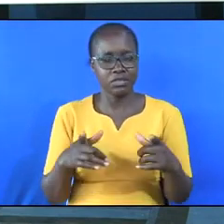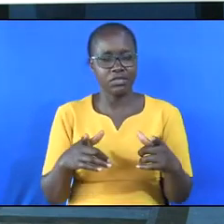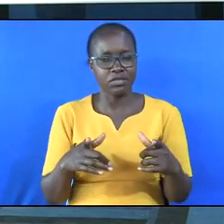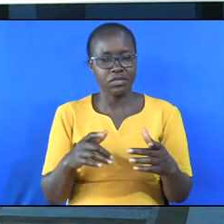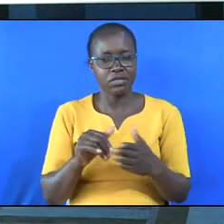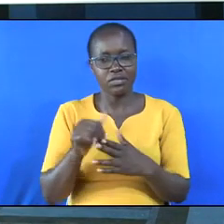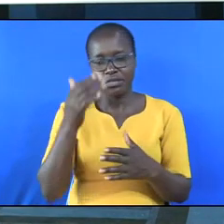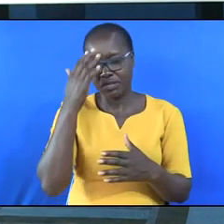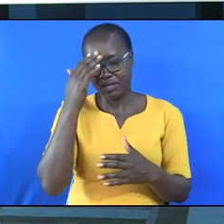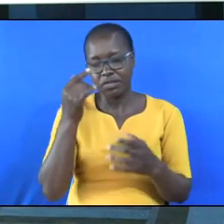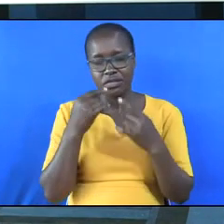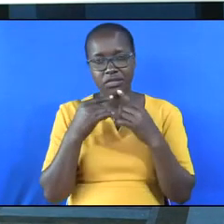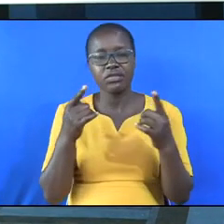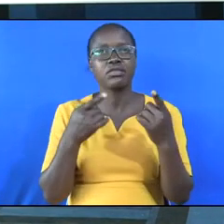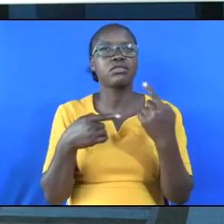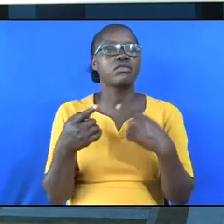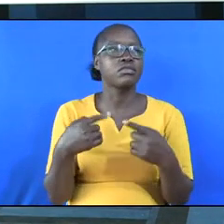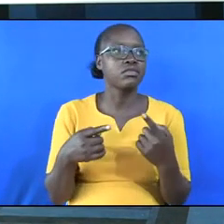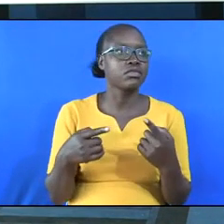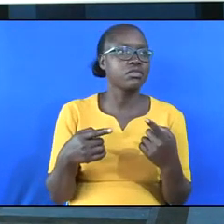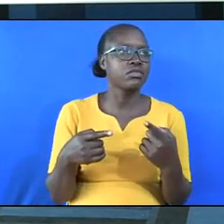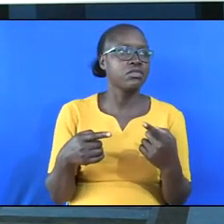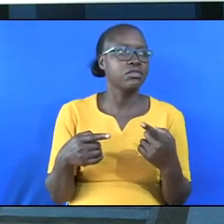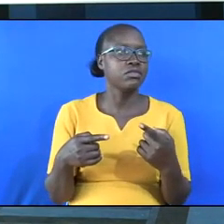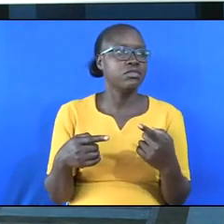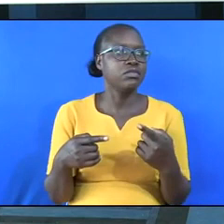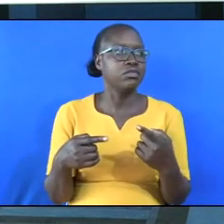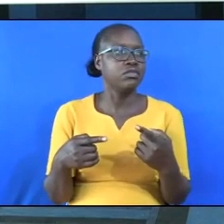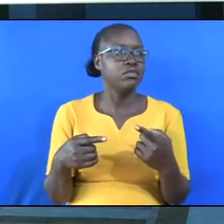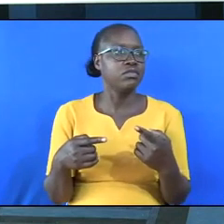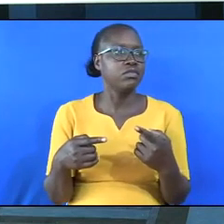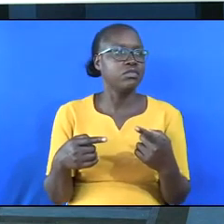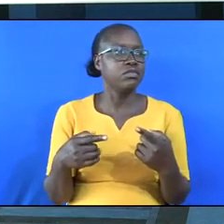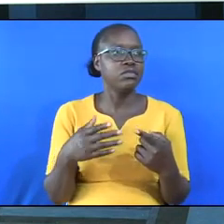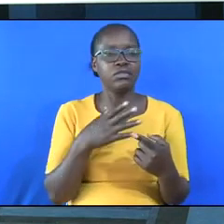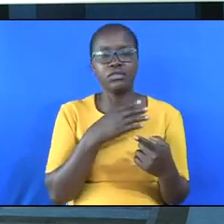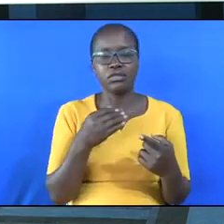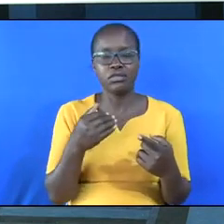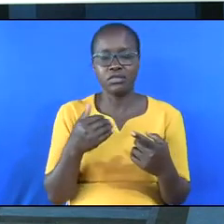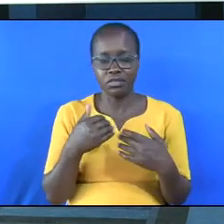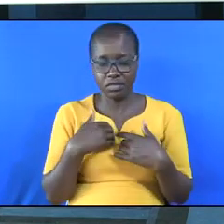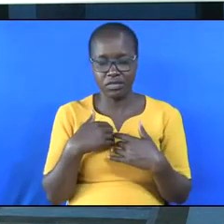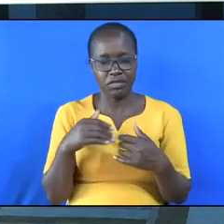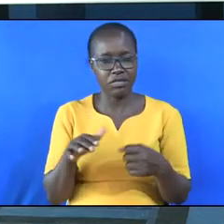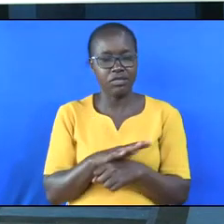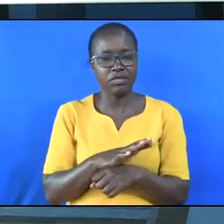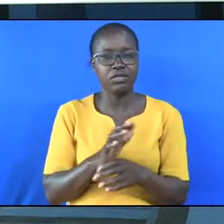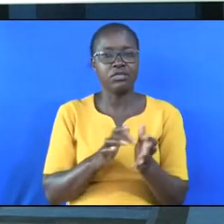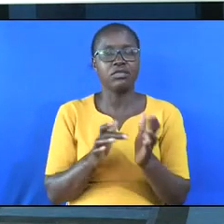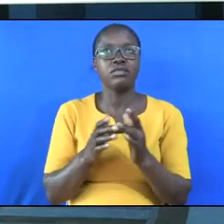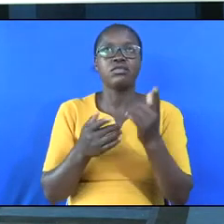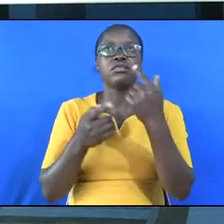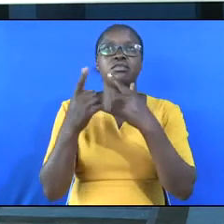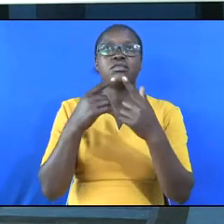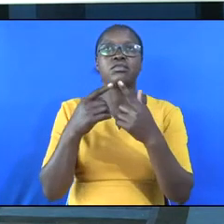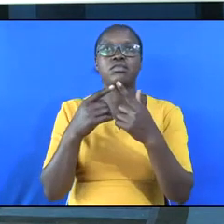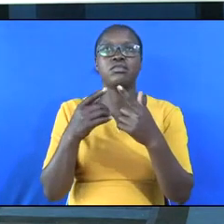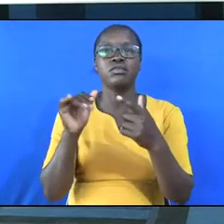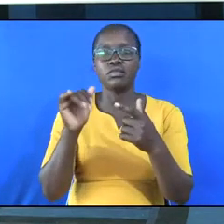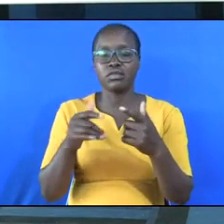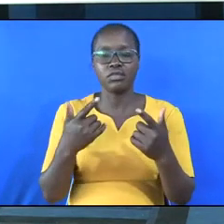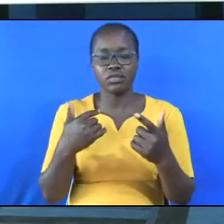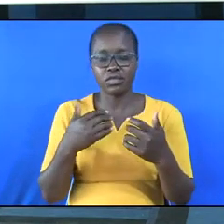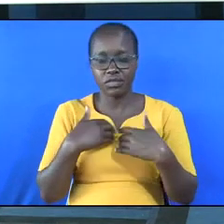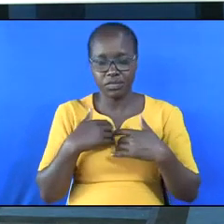why he declares I've come that you might have life and have it abundantly. Jesus is our faithful